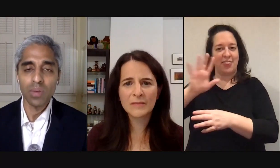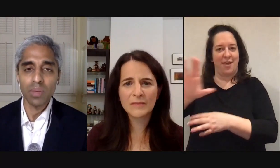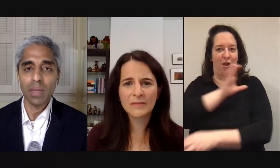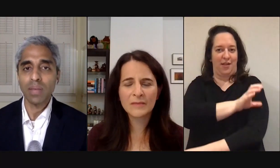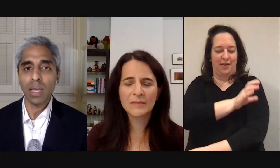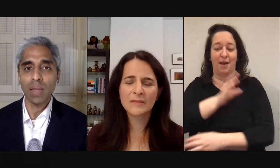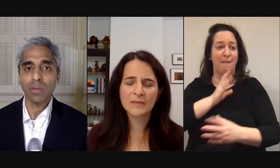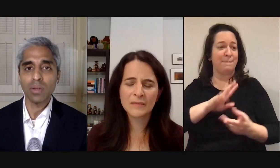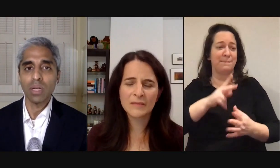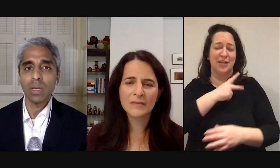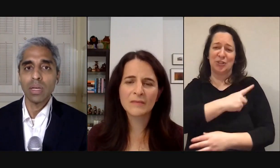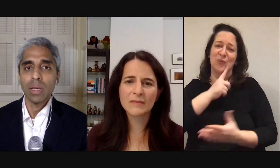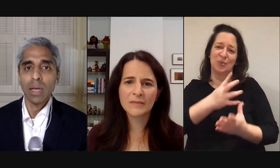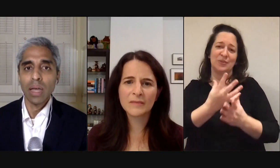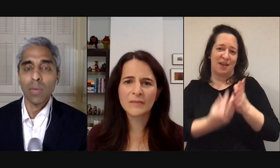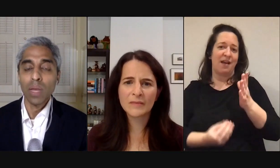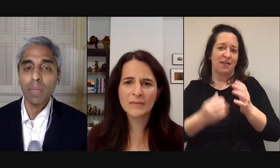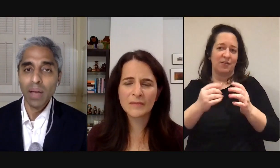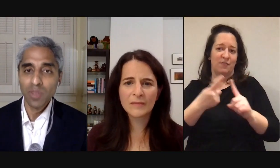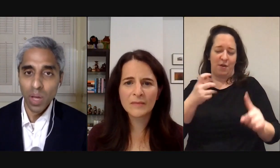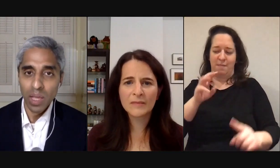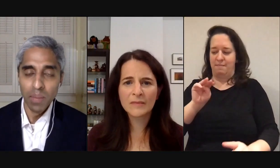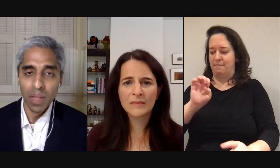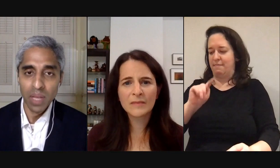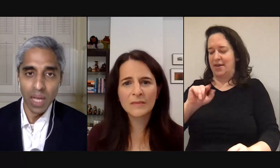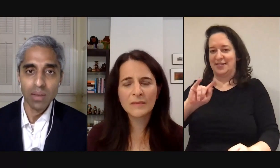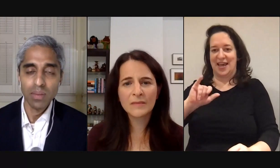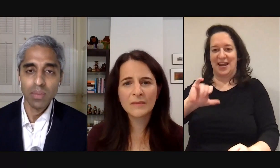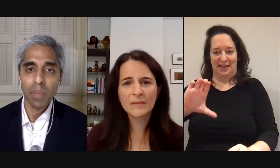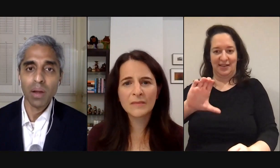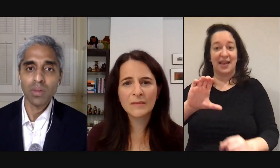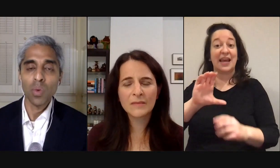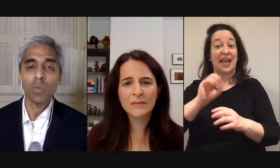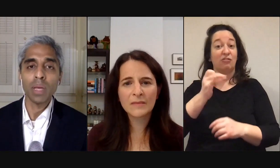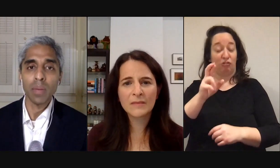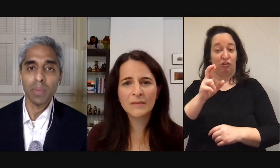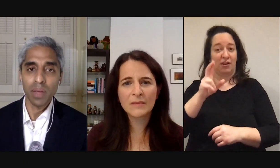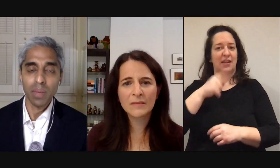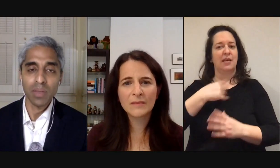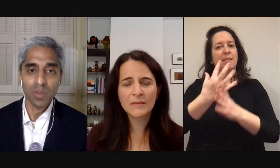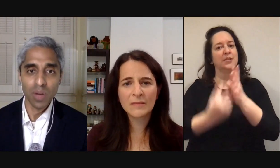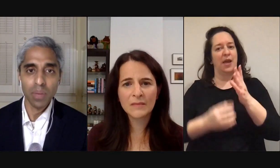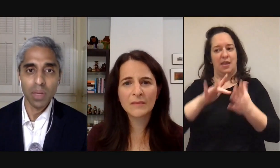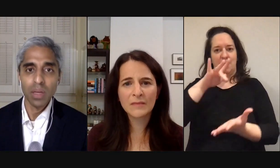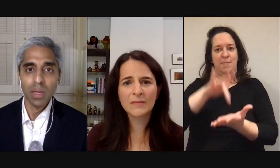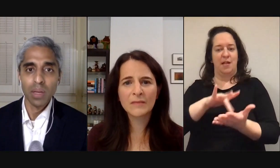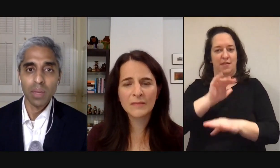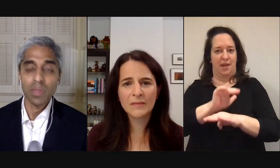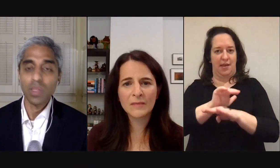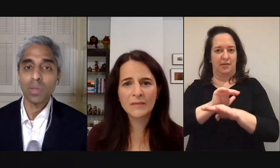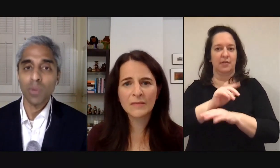struggle with metastatic cancer and when he passed away in the middle of the night my parents woke me up and my sister up